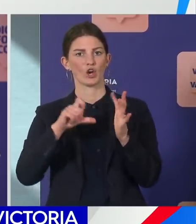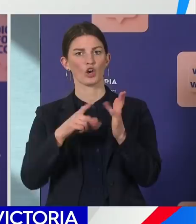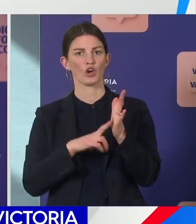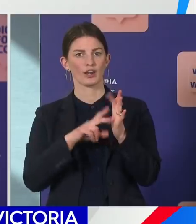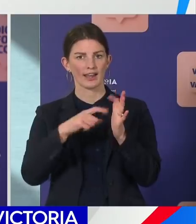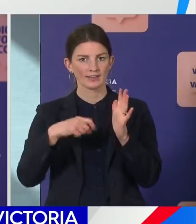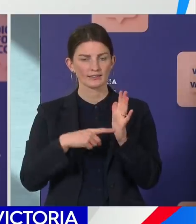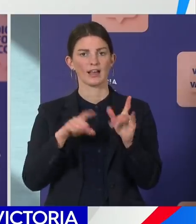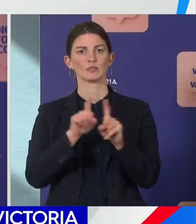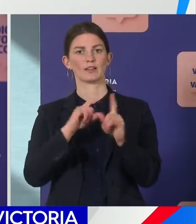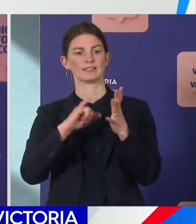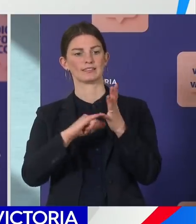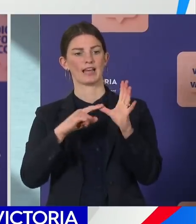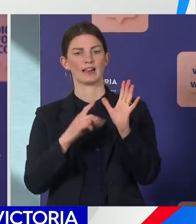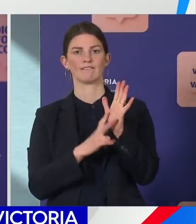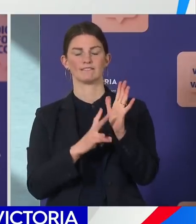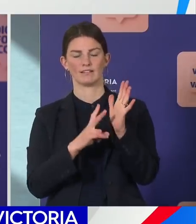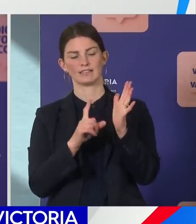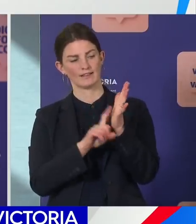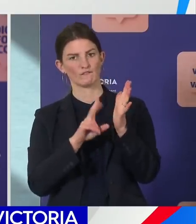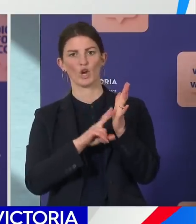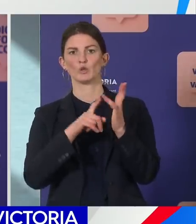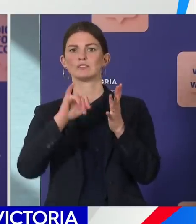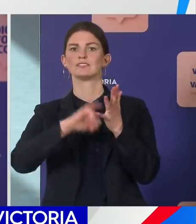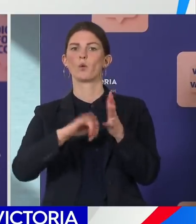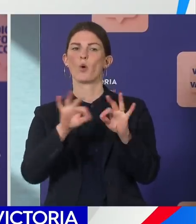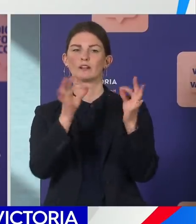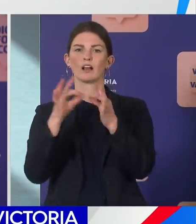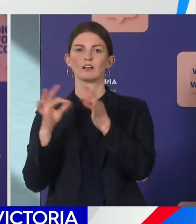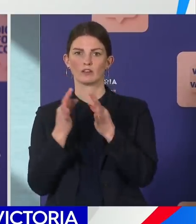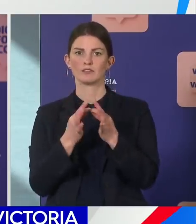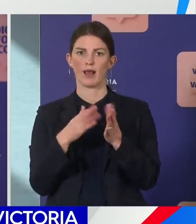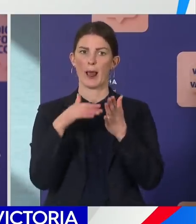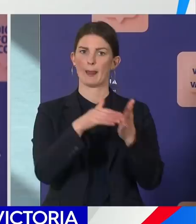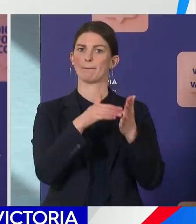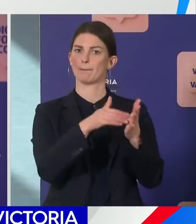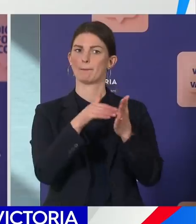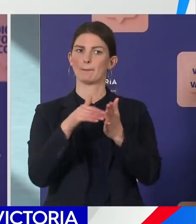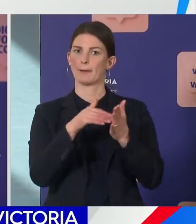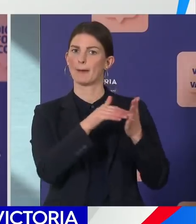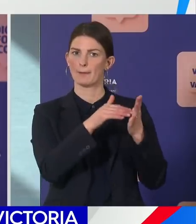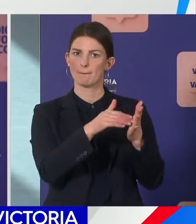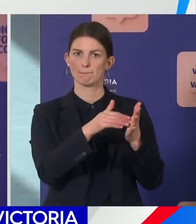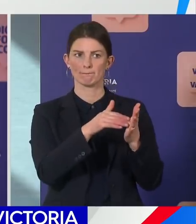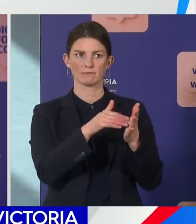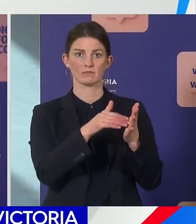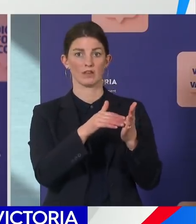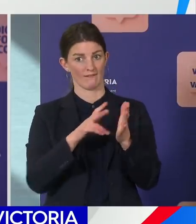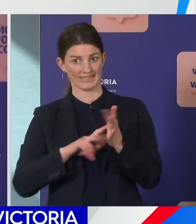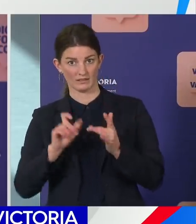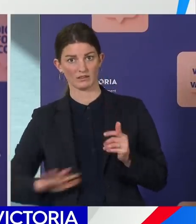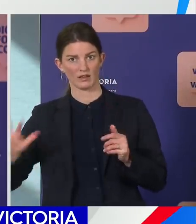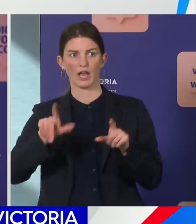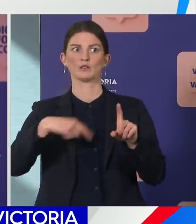part of the civic organisations groups from right across the state and right across the Goulburn Valley, who are getting